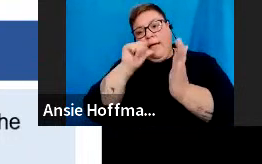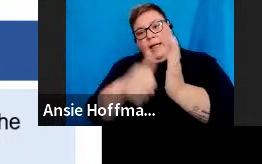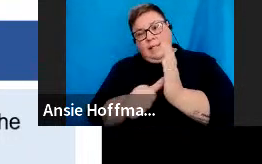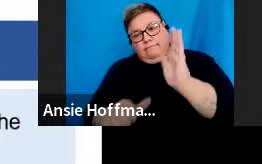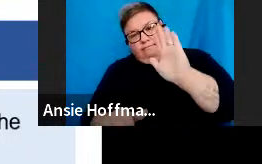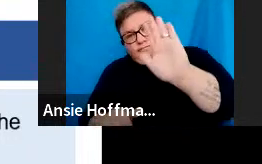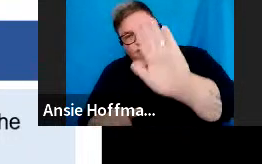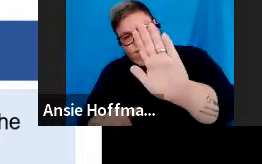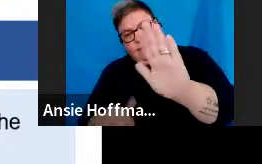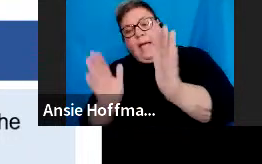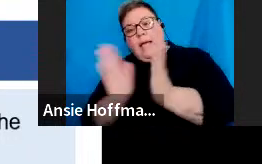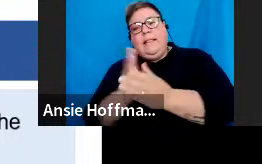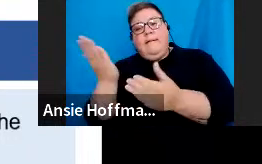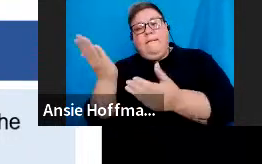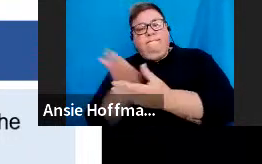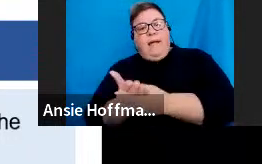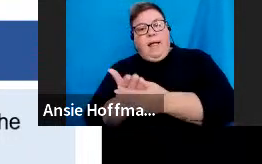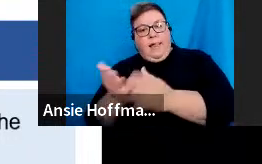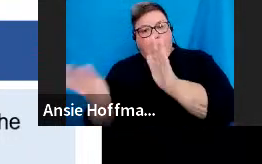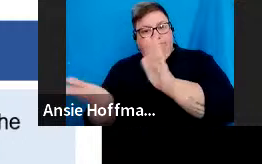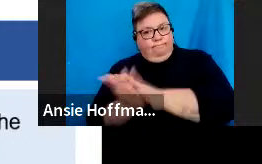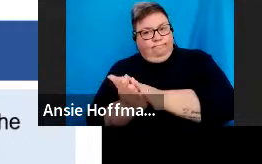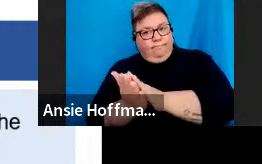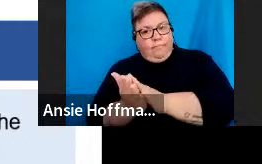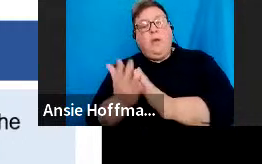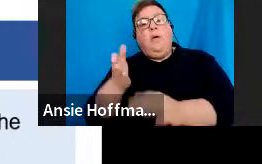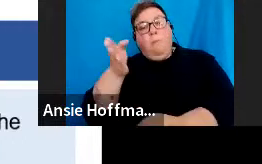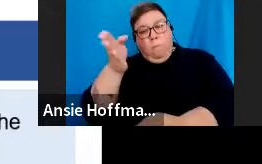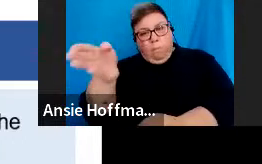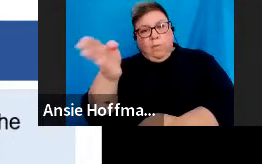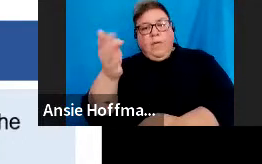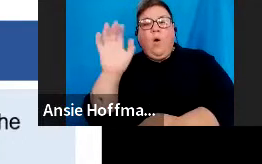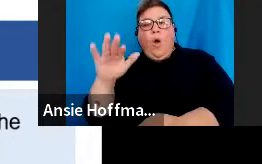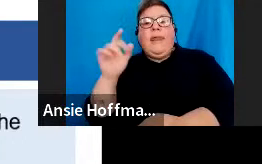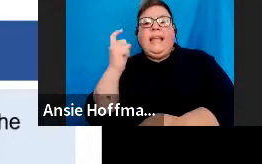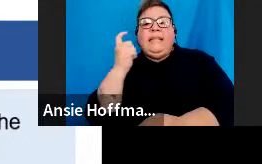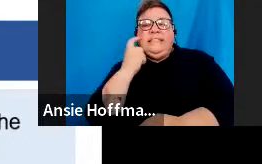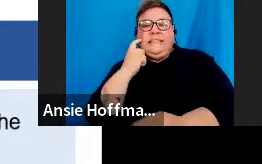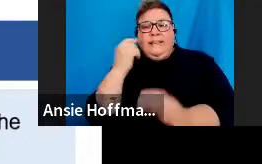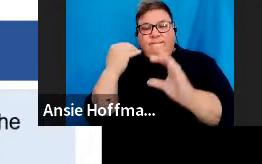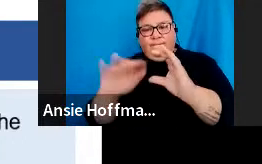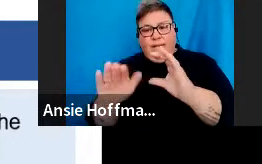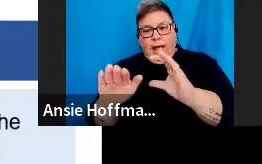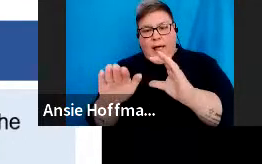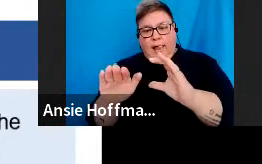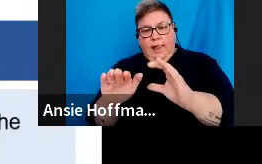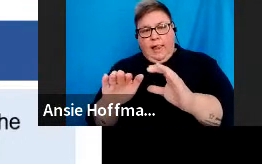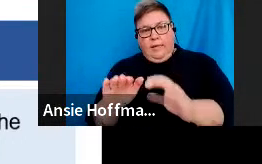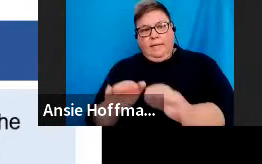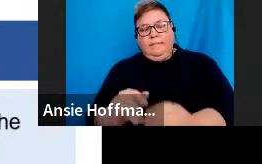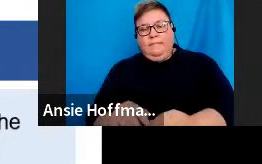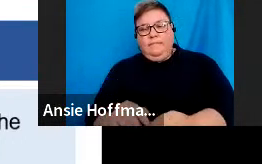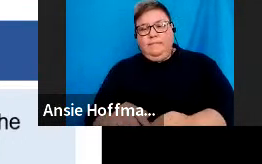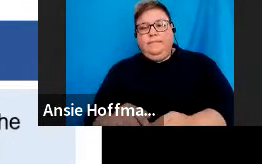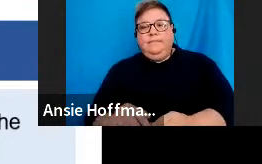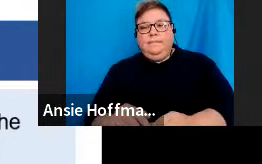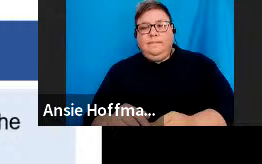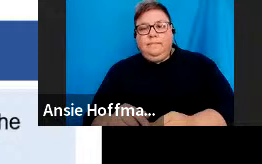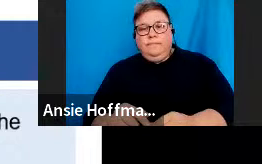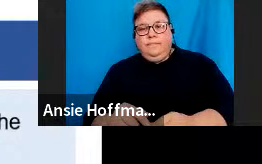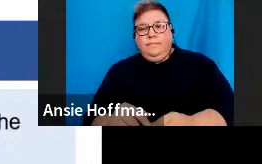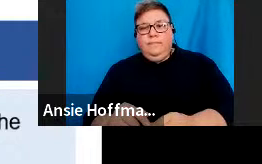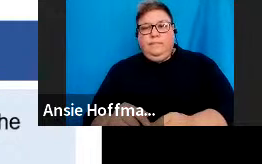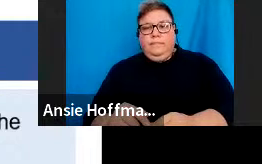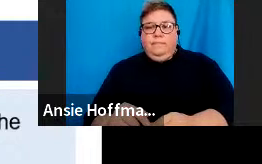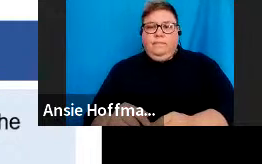and made available to the employer on easy file. Easy file employer and e-filing for employers with